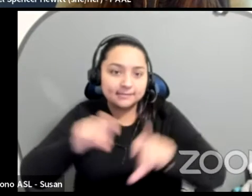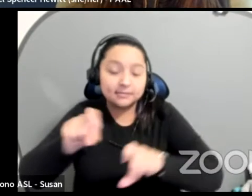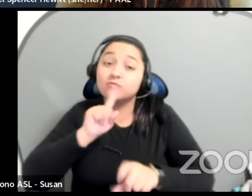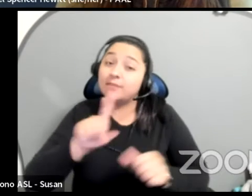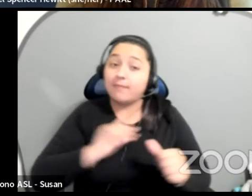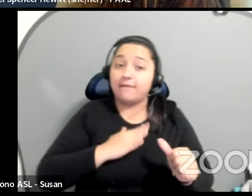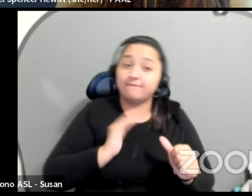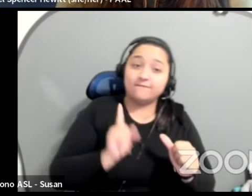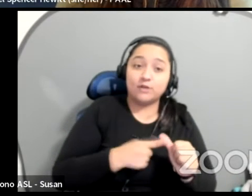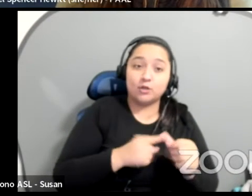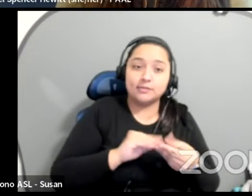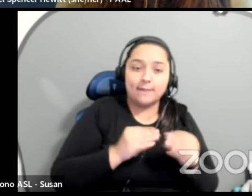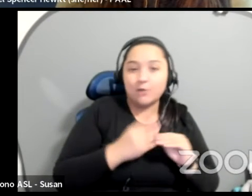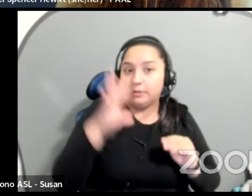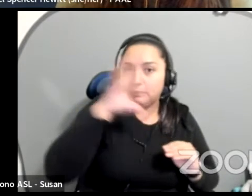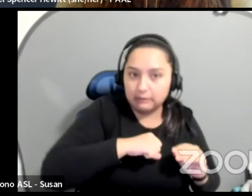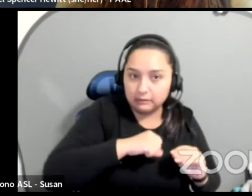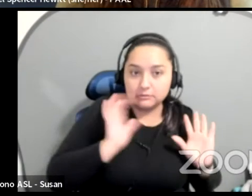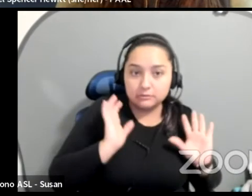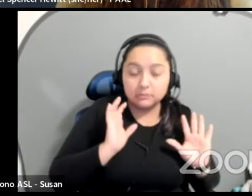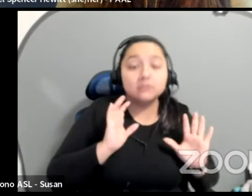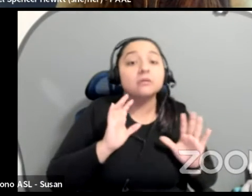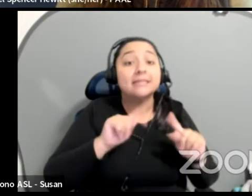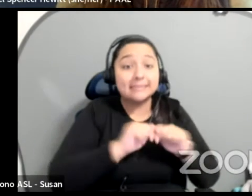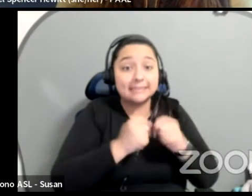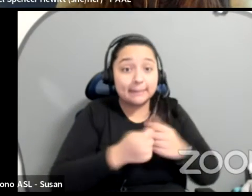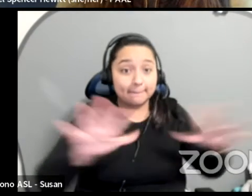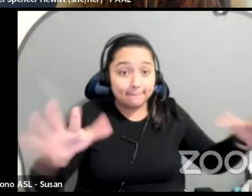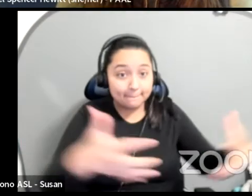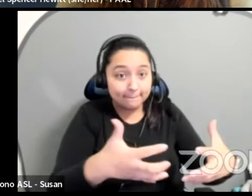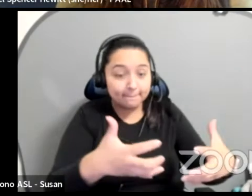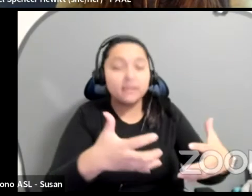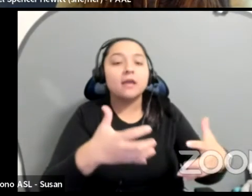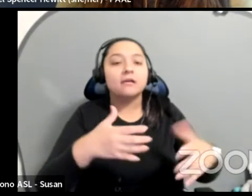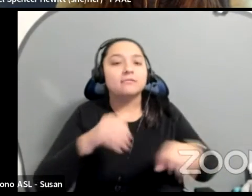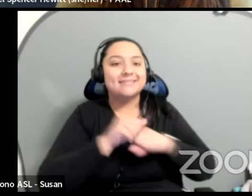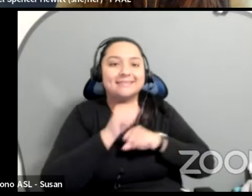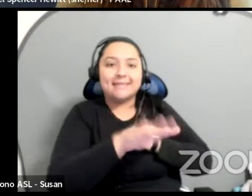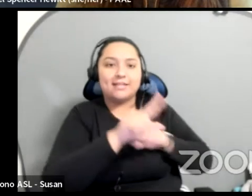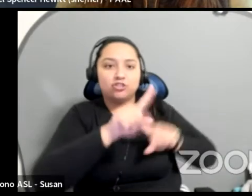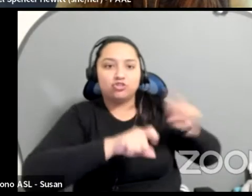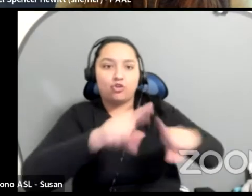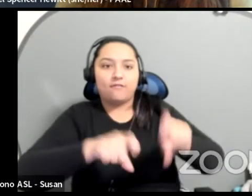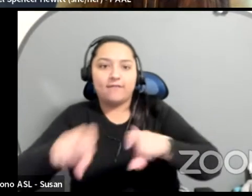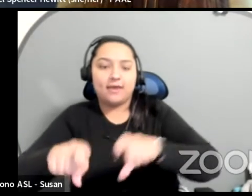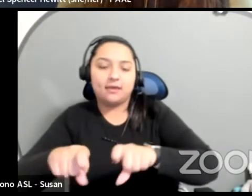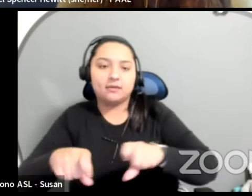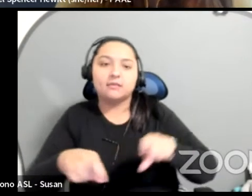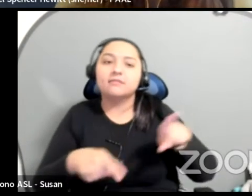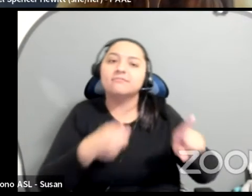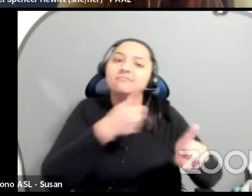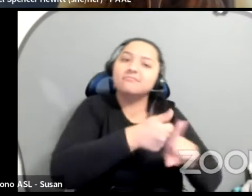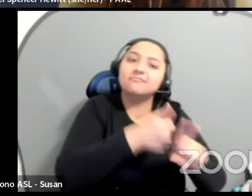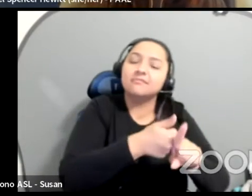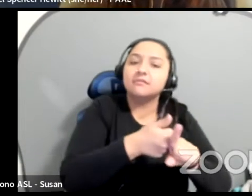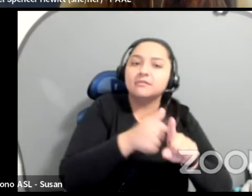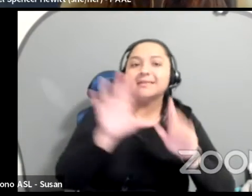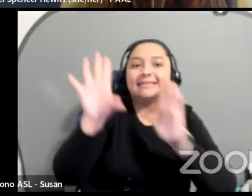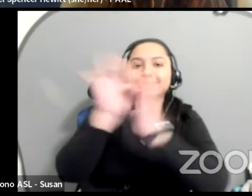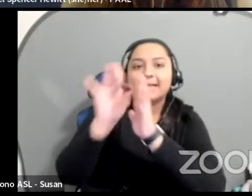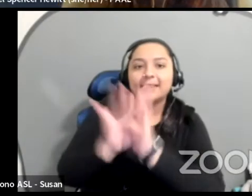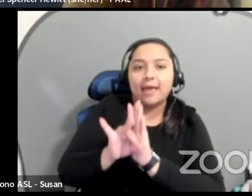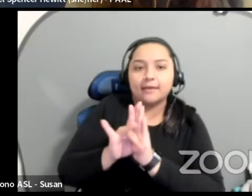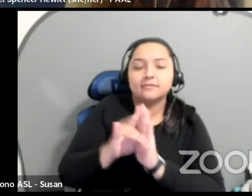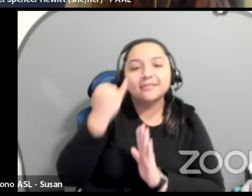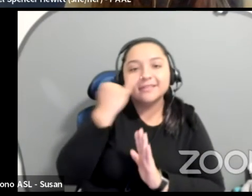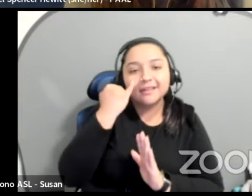once we had the team together, we sent a survey that was sort of like they would self-select if they were interested in learning more about this fund.